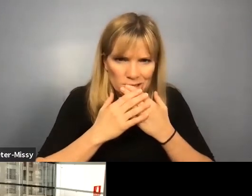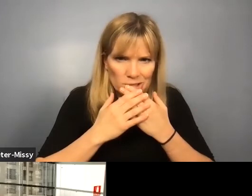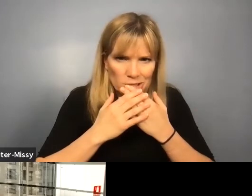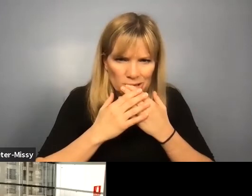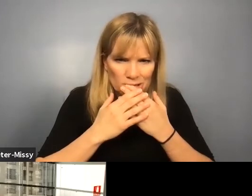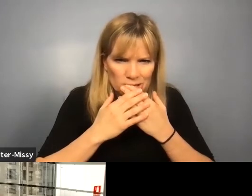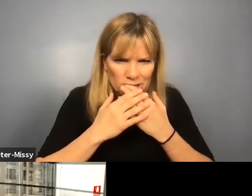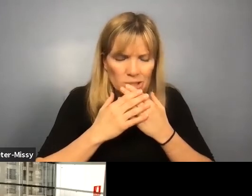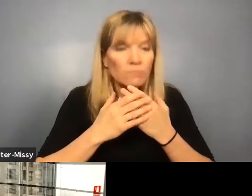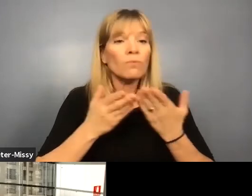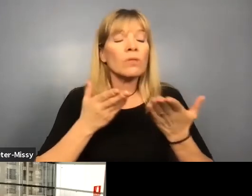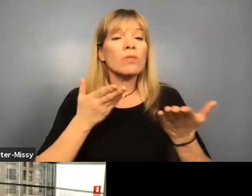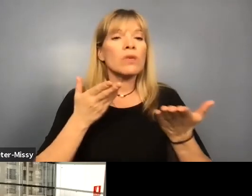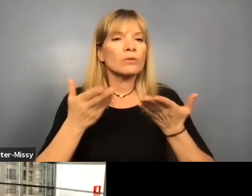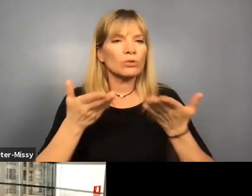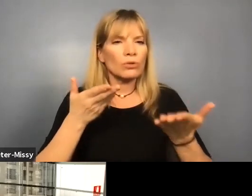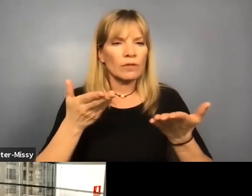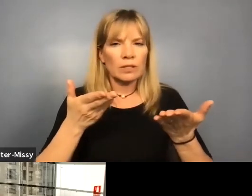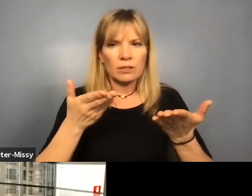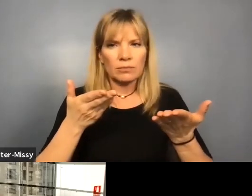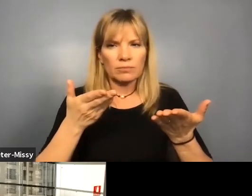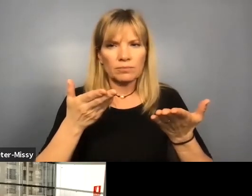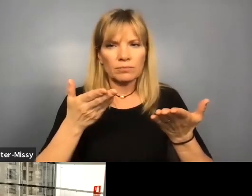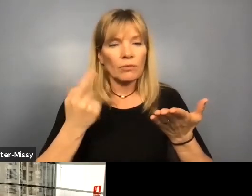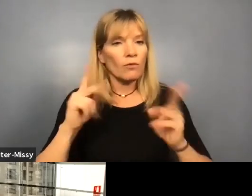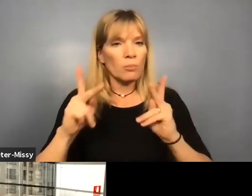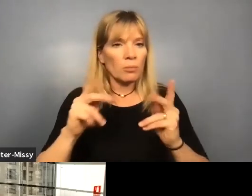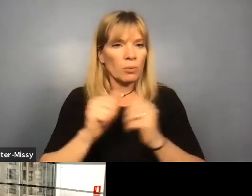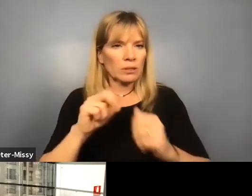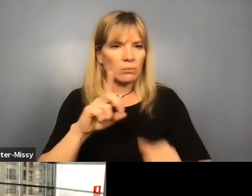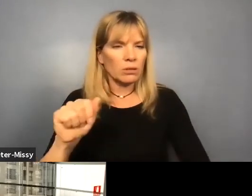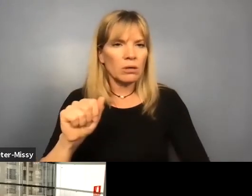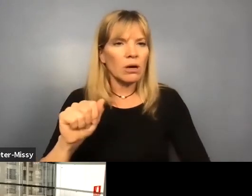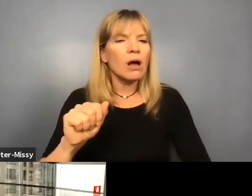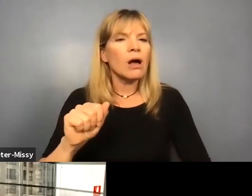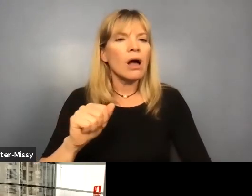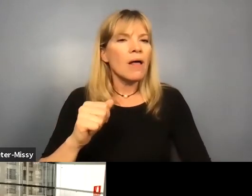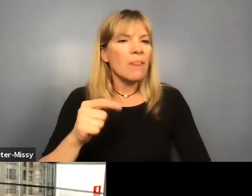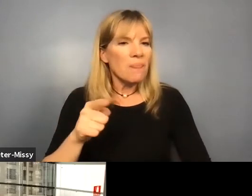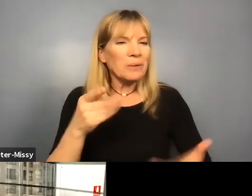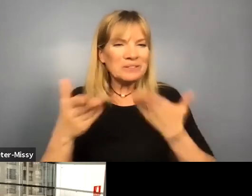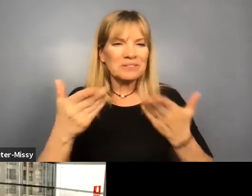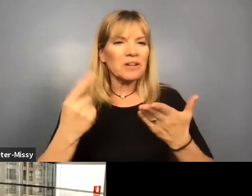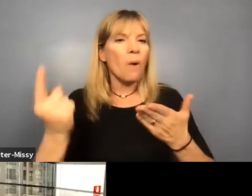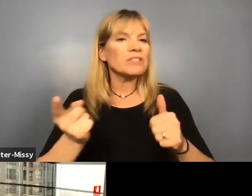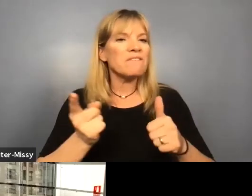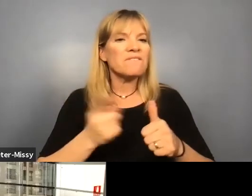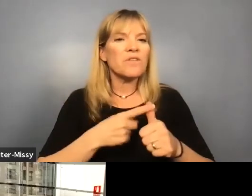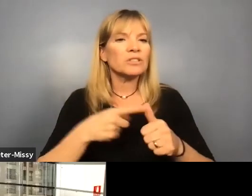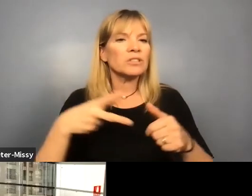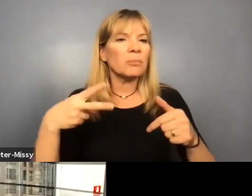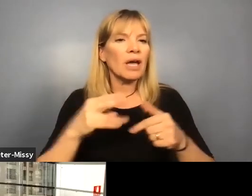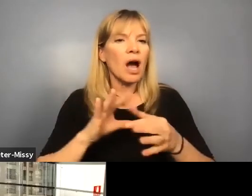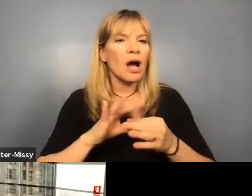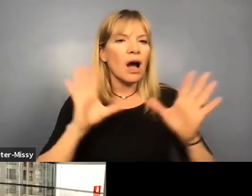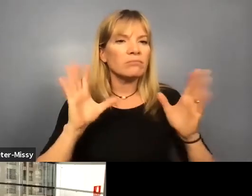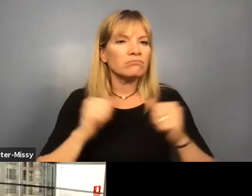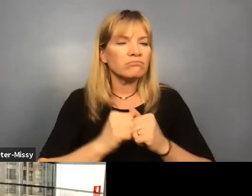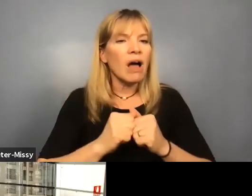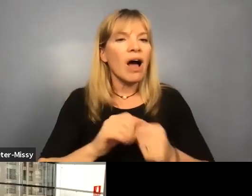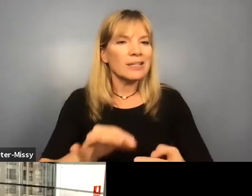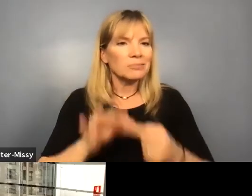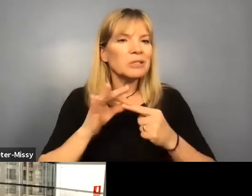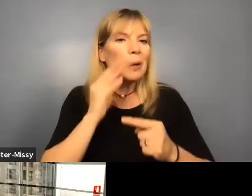the services where for people with disabilities are always the first ones to be cut, um, especially when it comes to home care